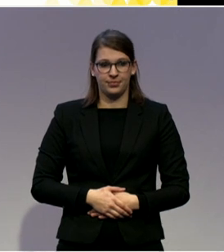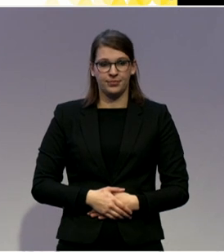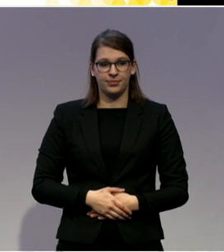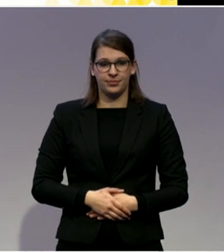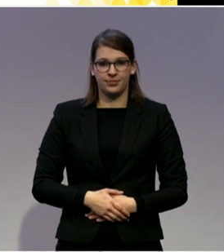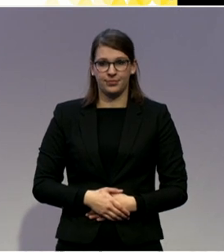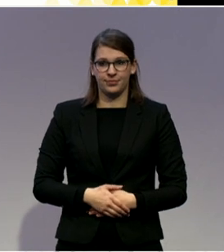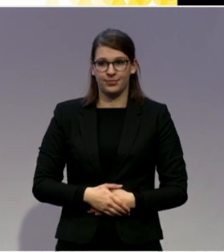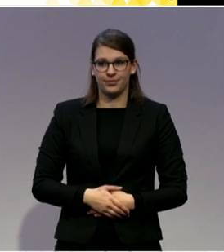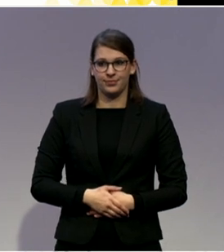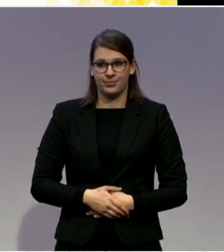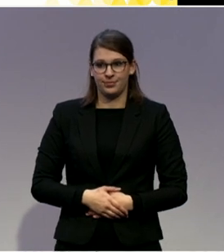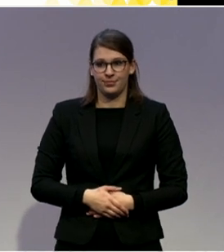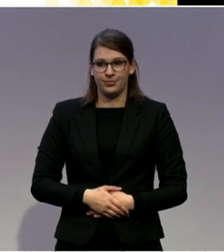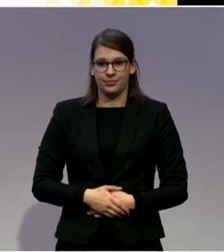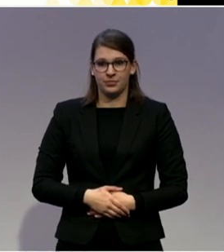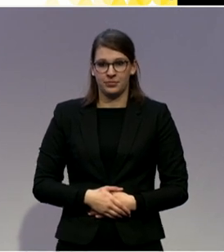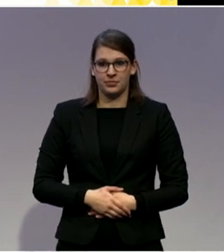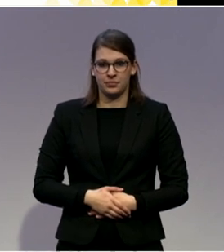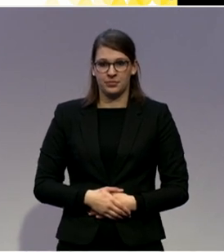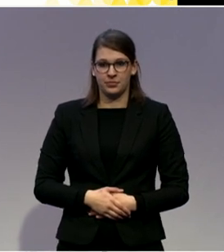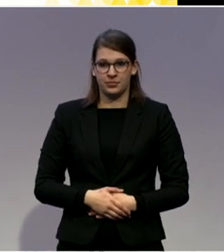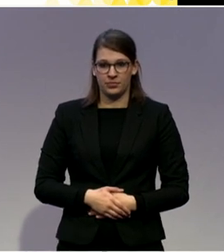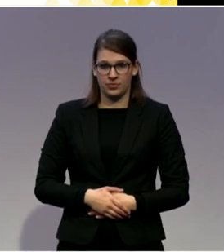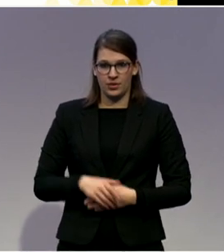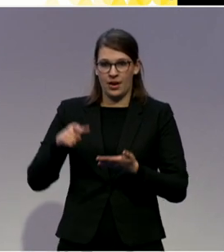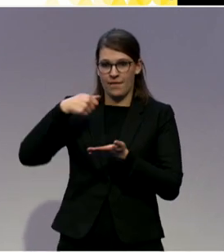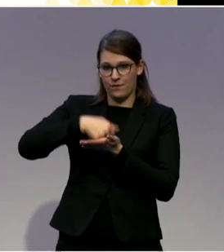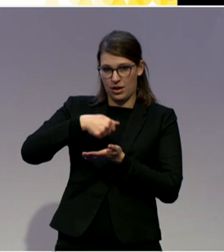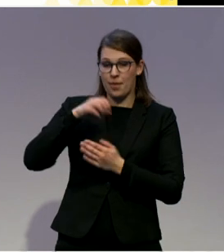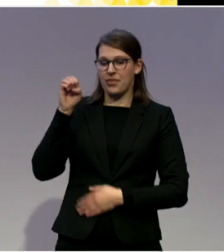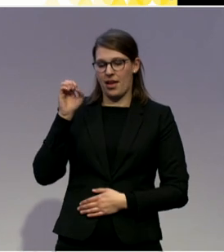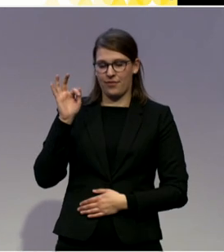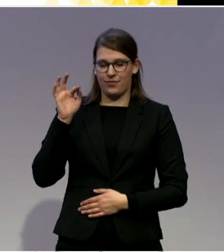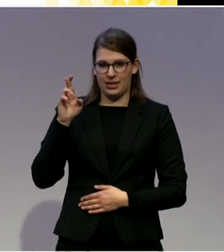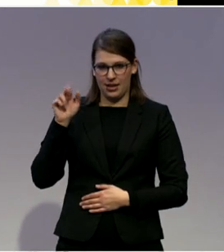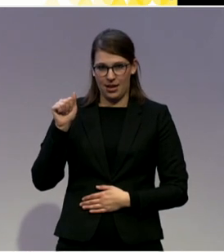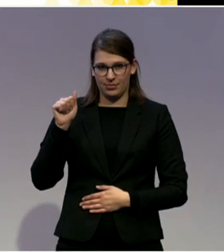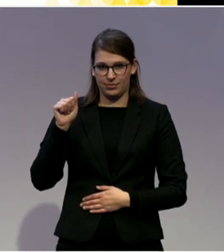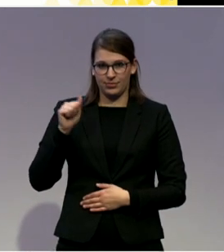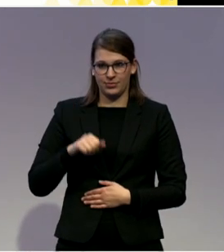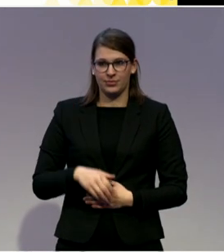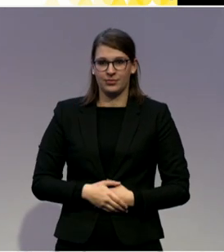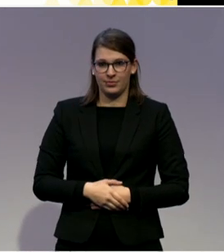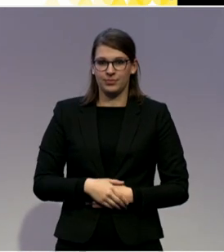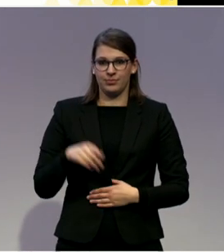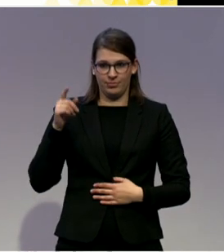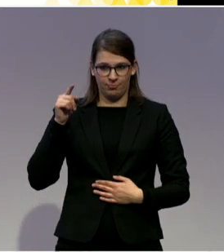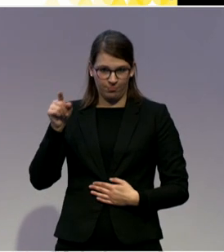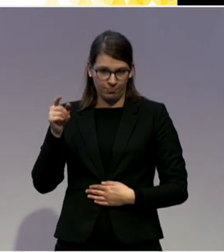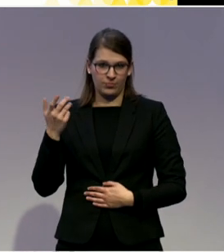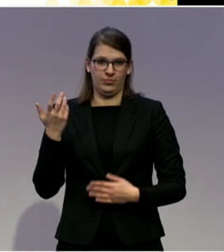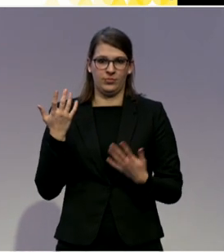So at the Fundamental Rights Agency we have just finished quite a long project that was looking at